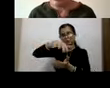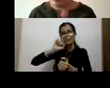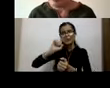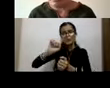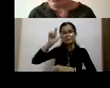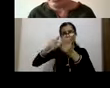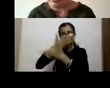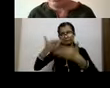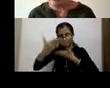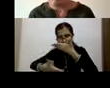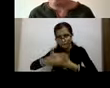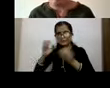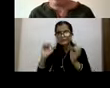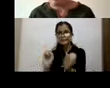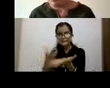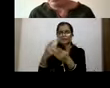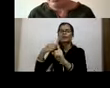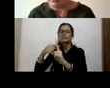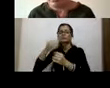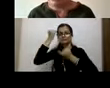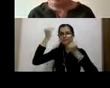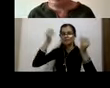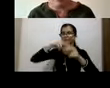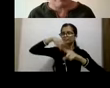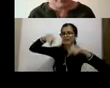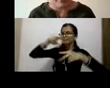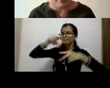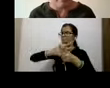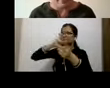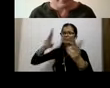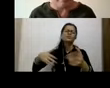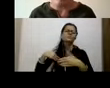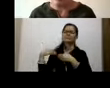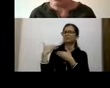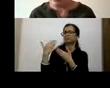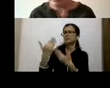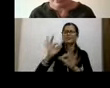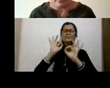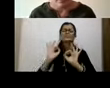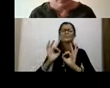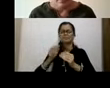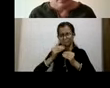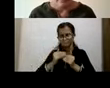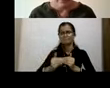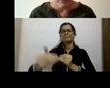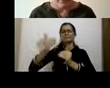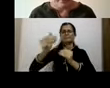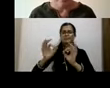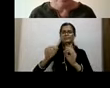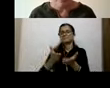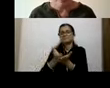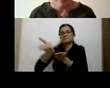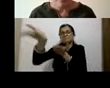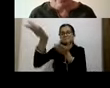So we are toying around with a number of different ideas, but really it's a journey and we're kind of letting us take us where it goes.